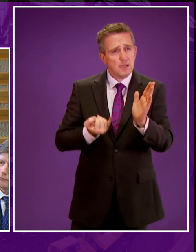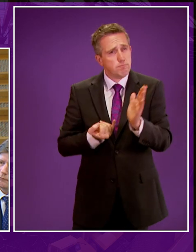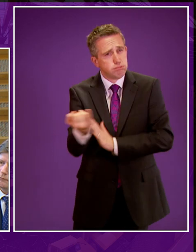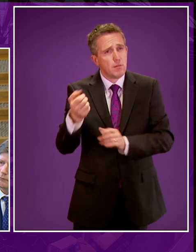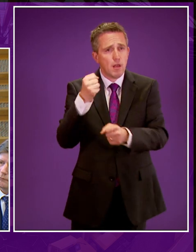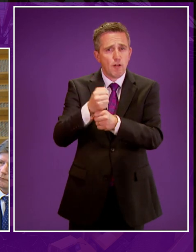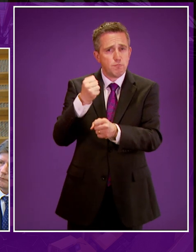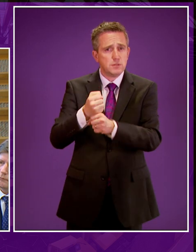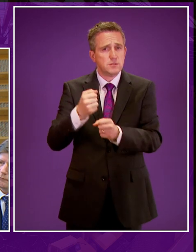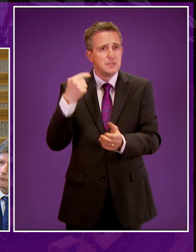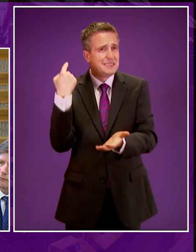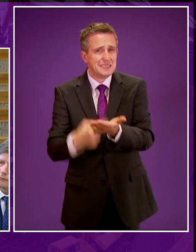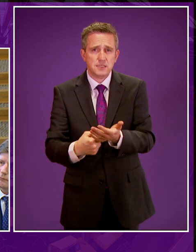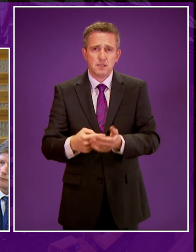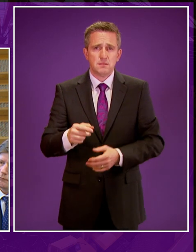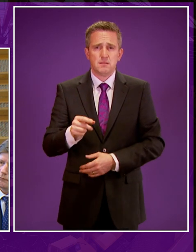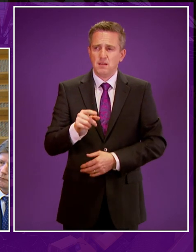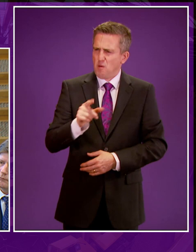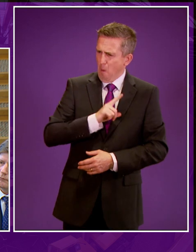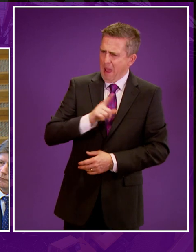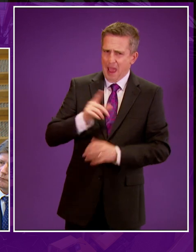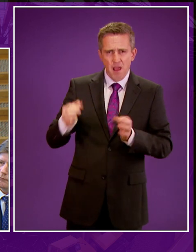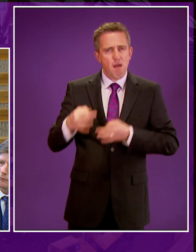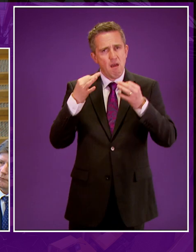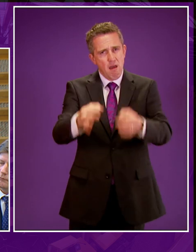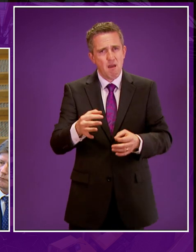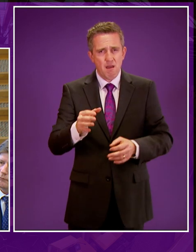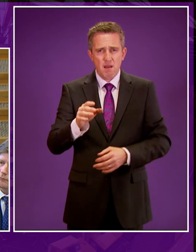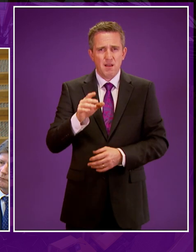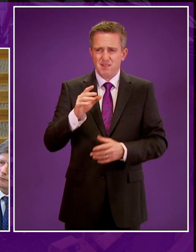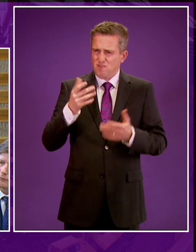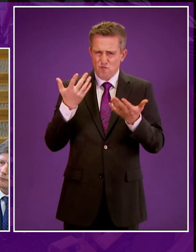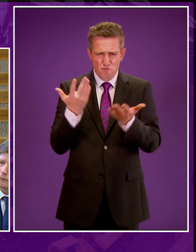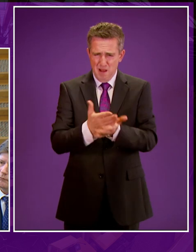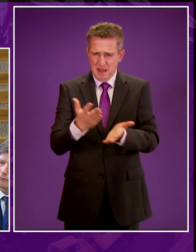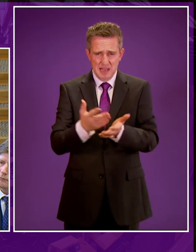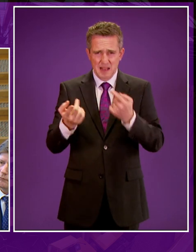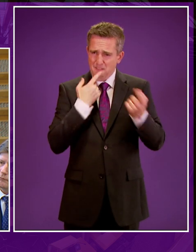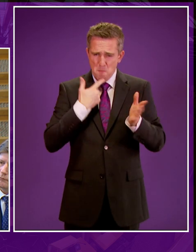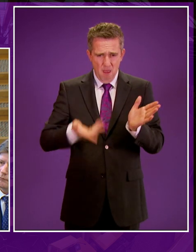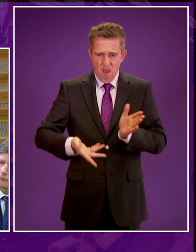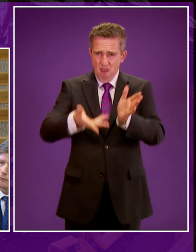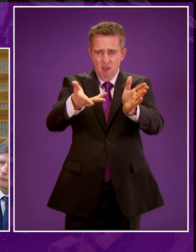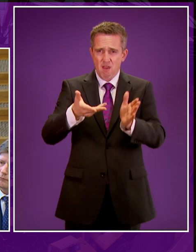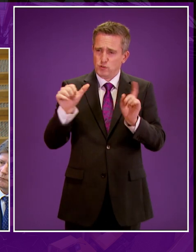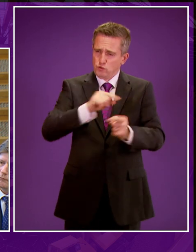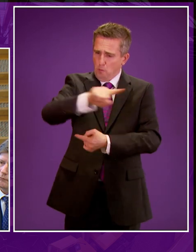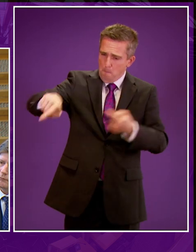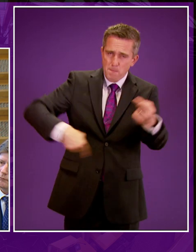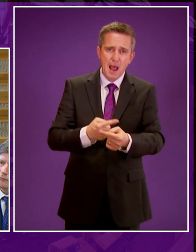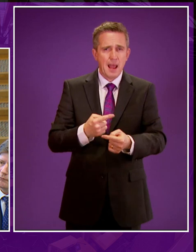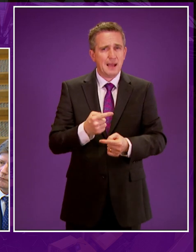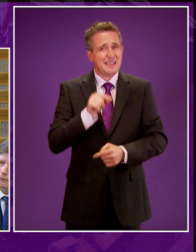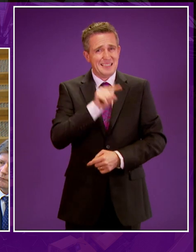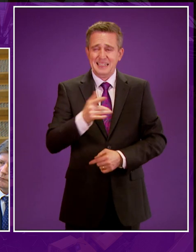position, saying their justification for a moratorium where I quote, all made up and completely faint. He said